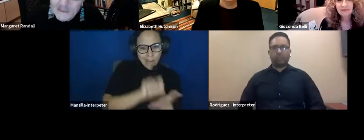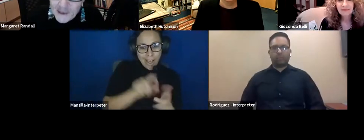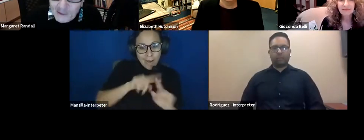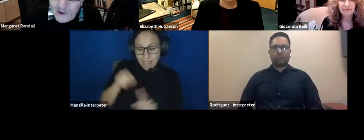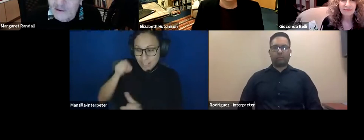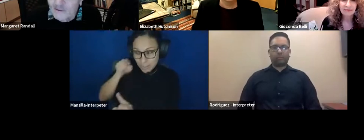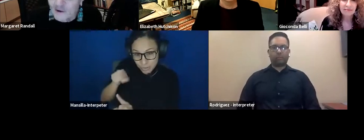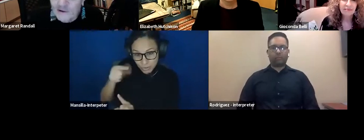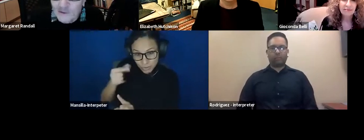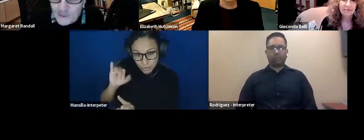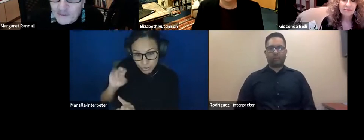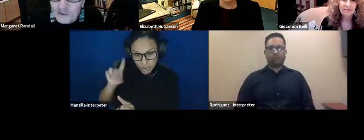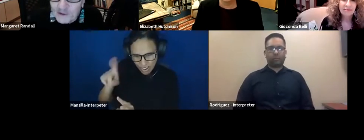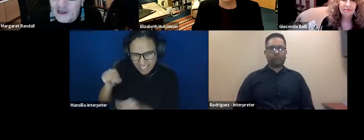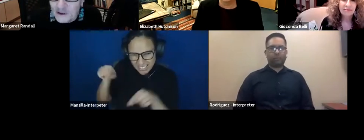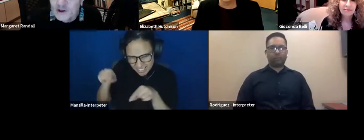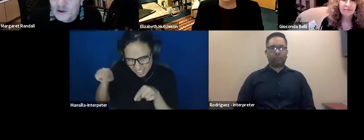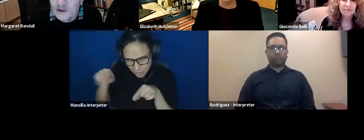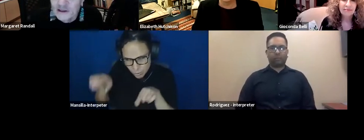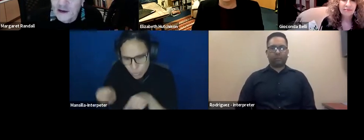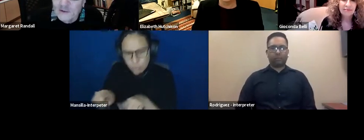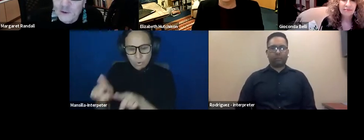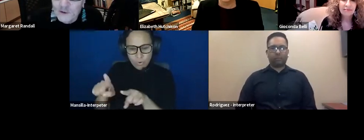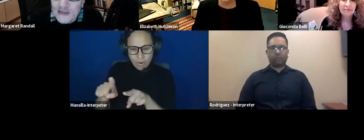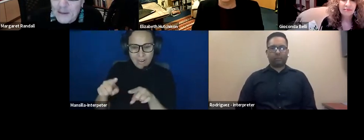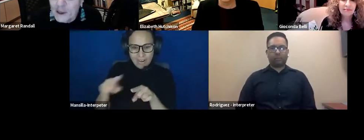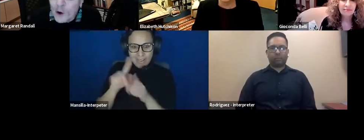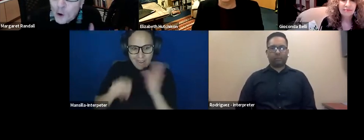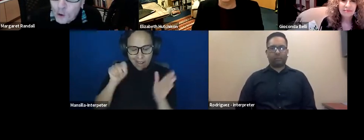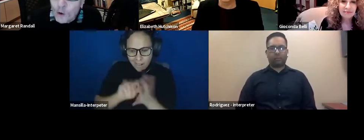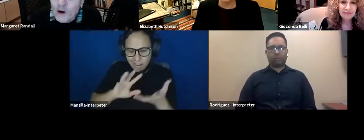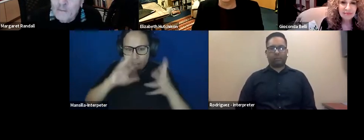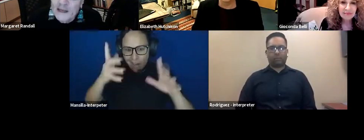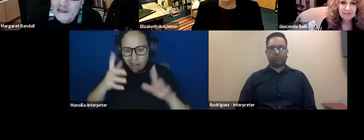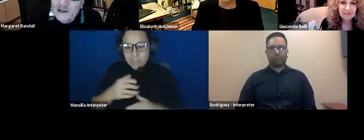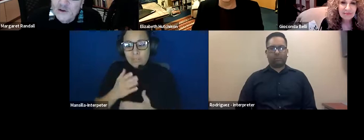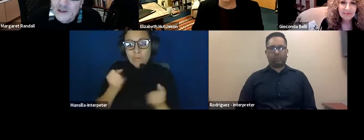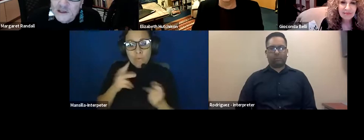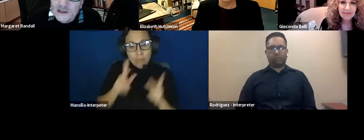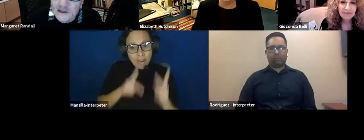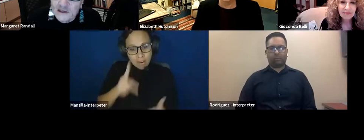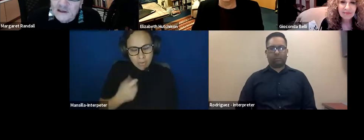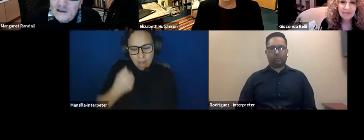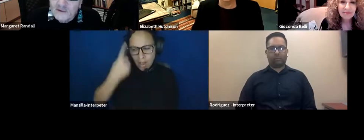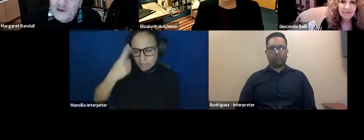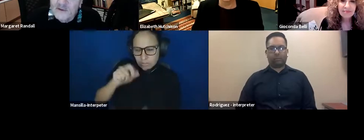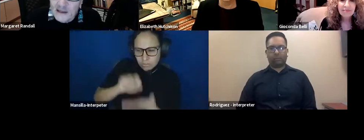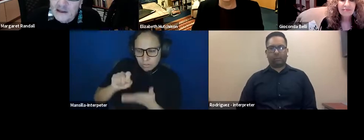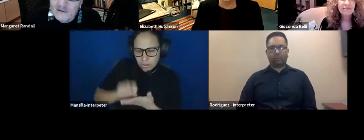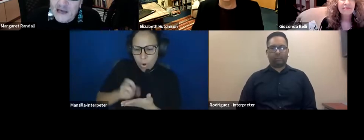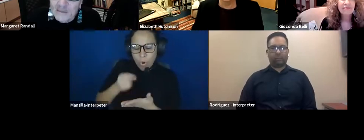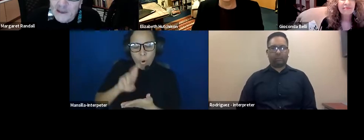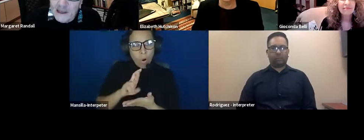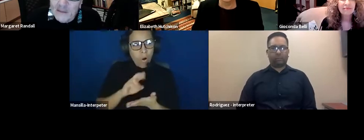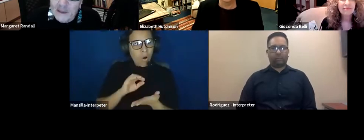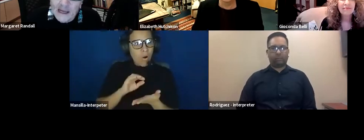developing, when very few people really understood that that was what was happening or made excuses, uh, for the fact